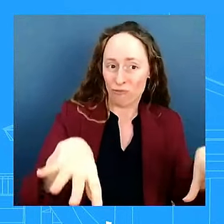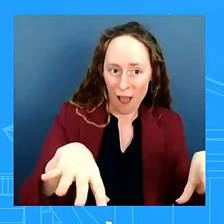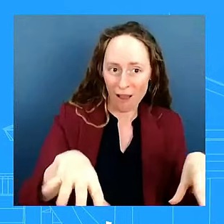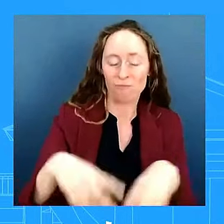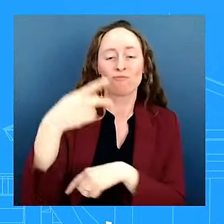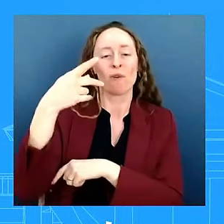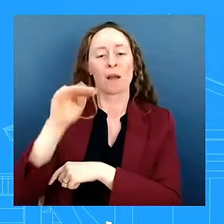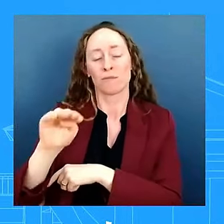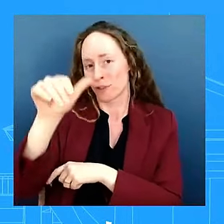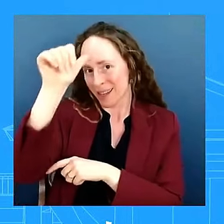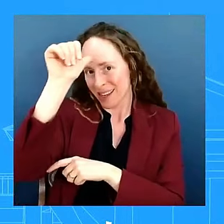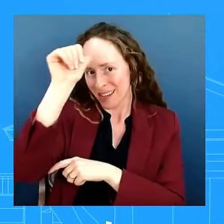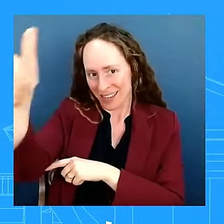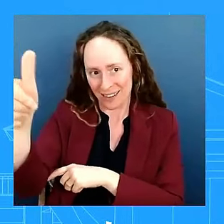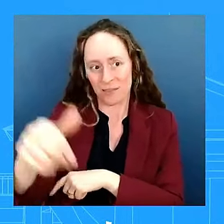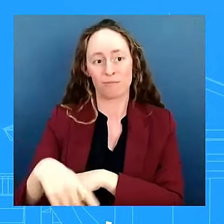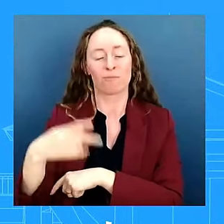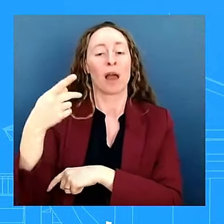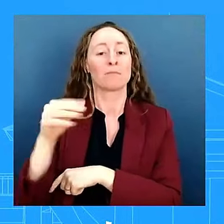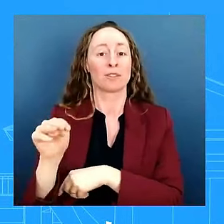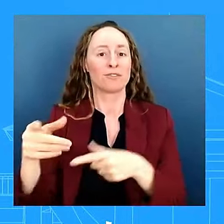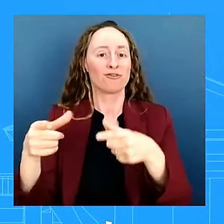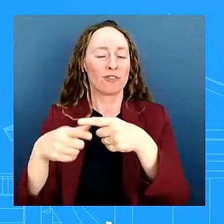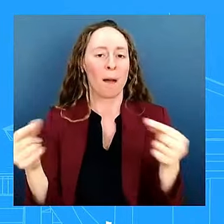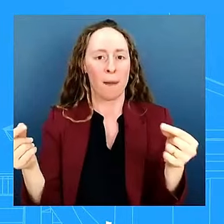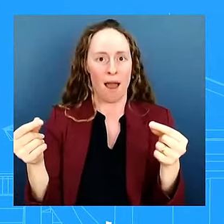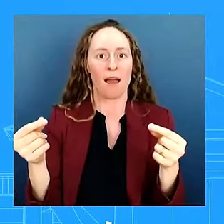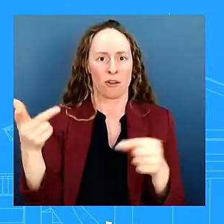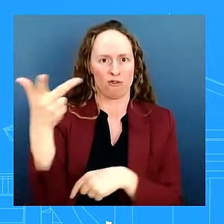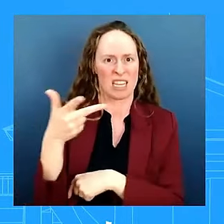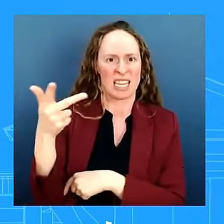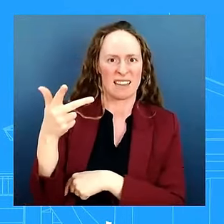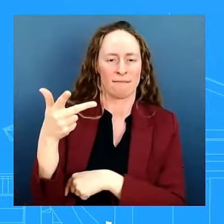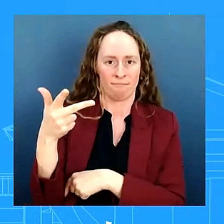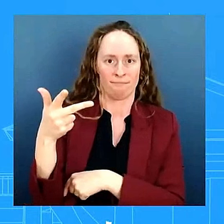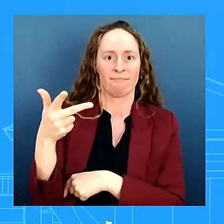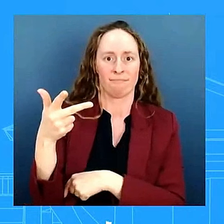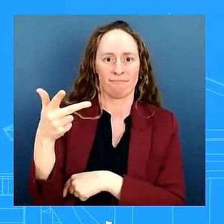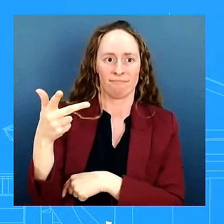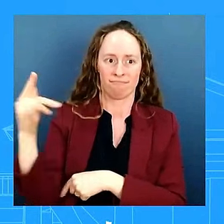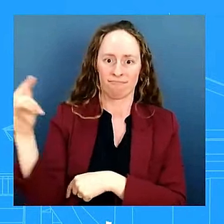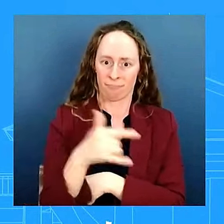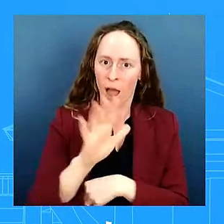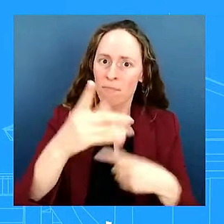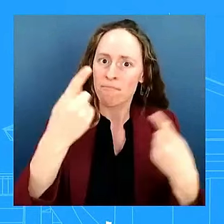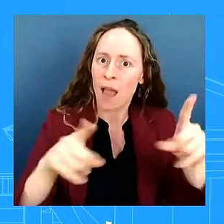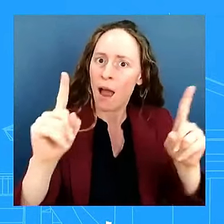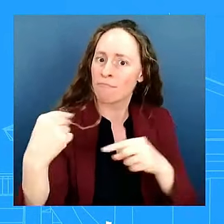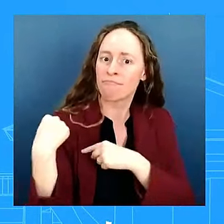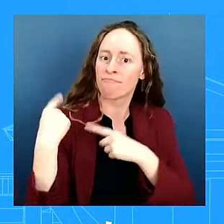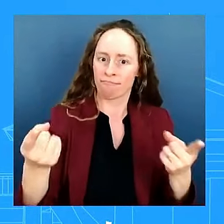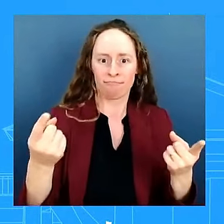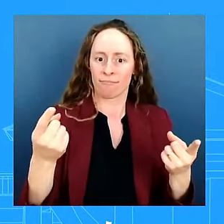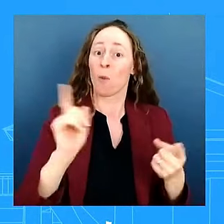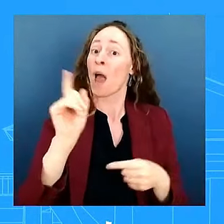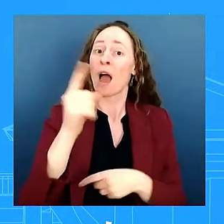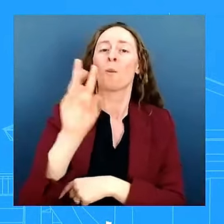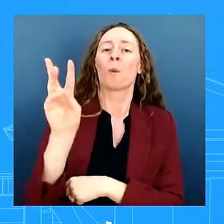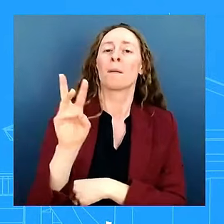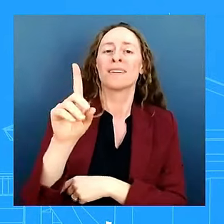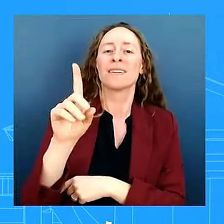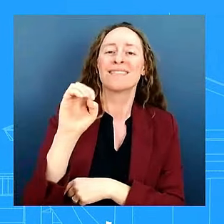be president biden's first time hosting foreign leaders in wilmington as president a reflection of his deep personal